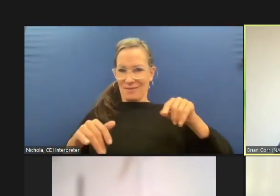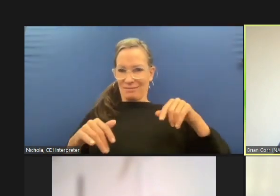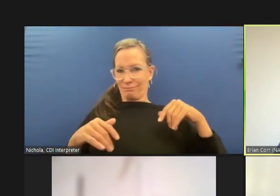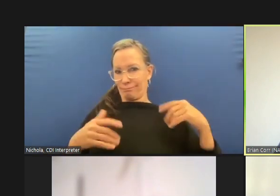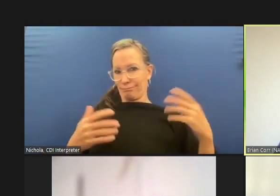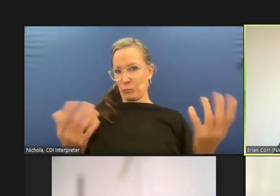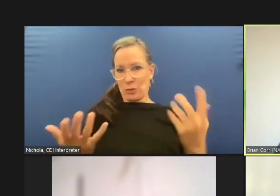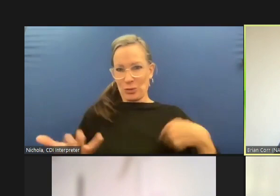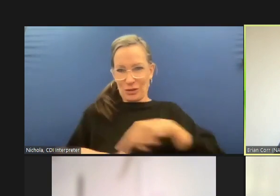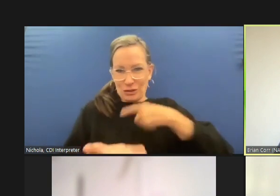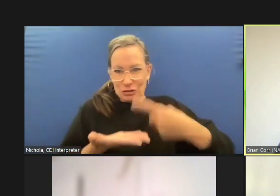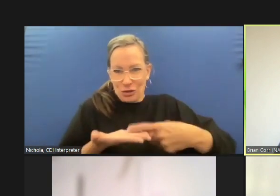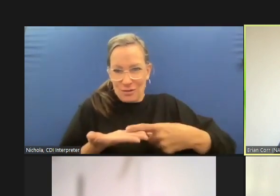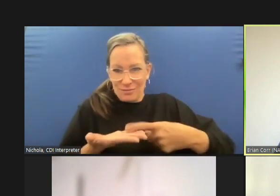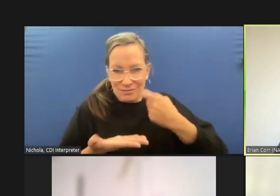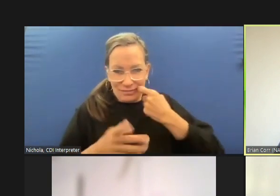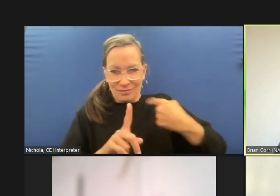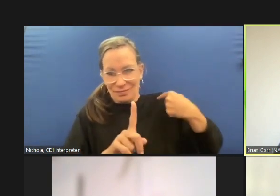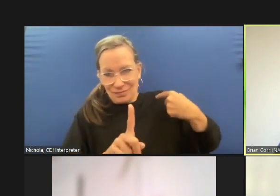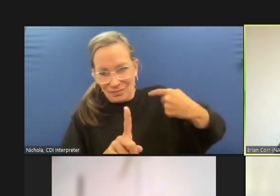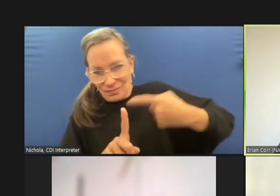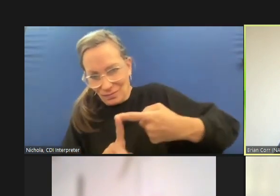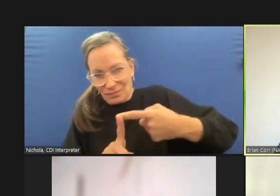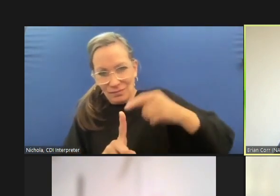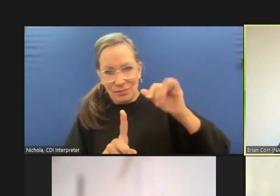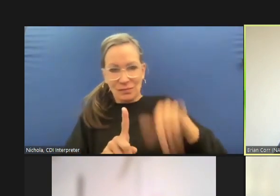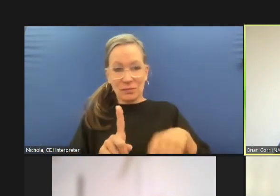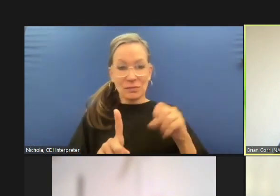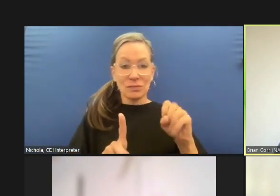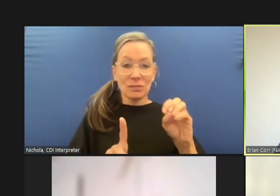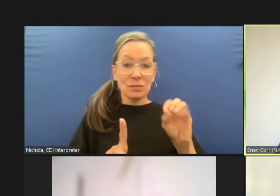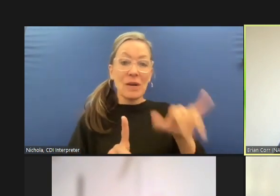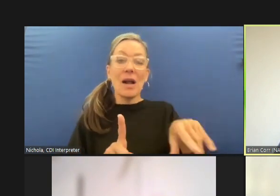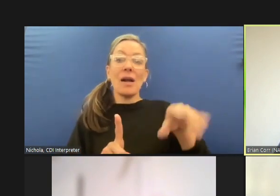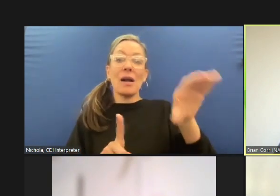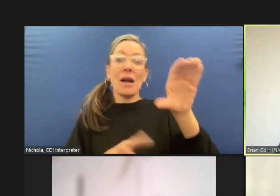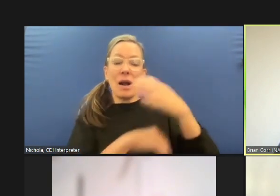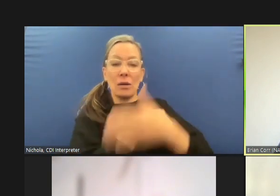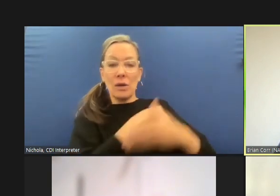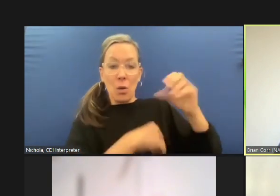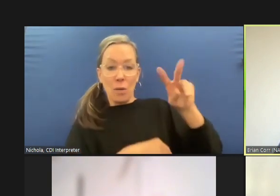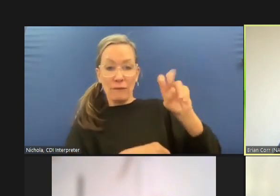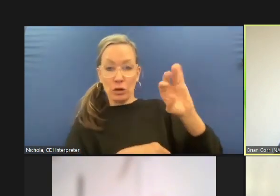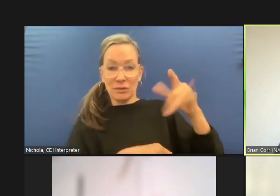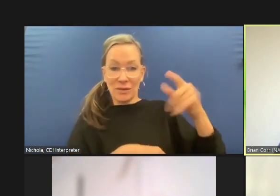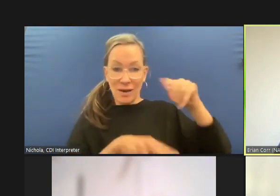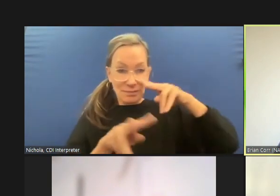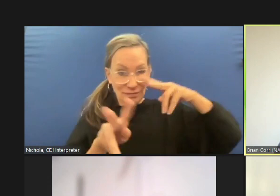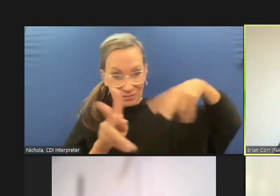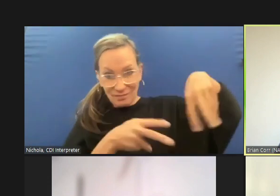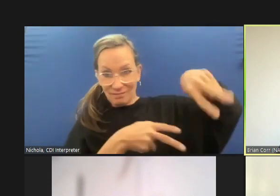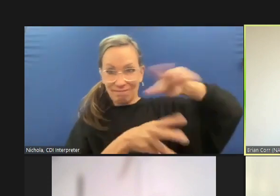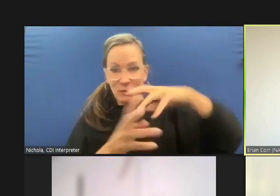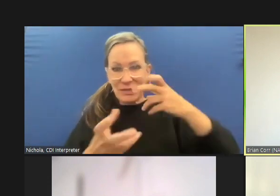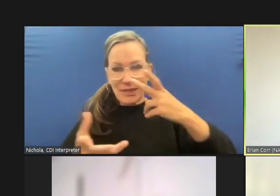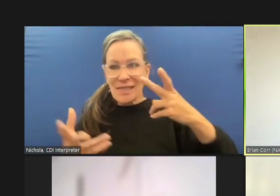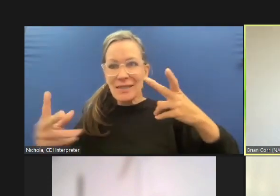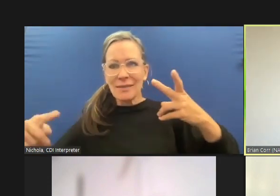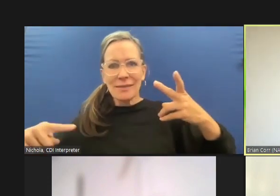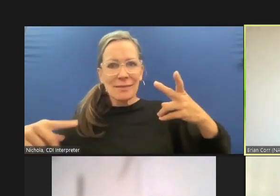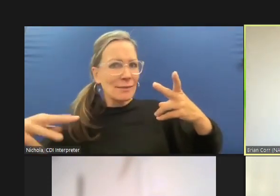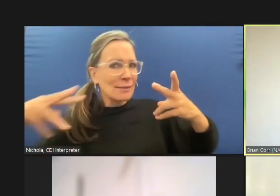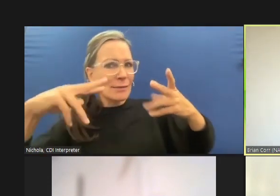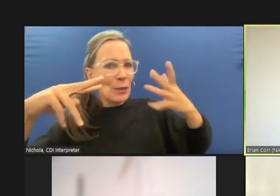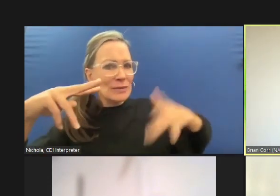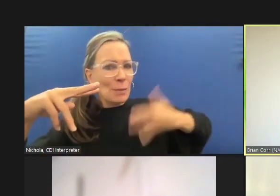are watching what's happening in california and um it's great that you are doing this and engaged so with that thank